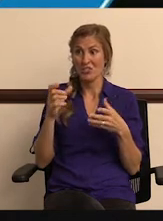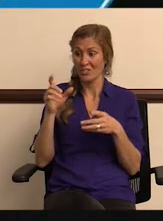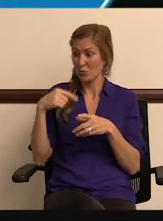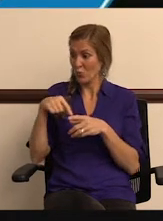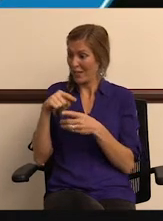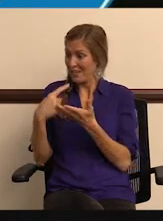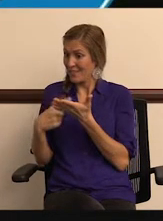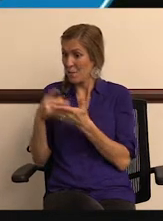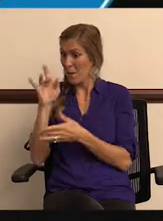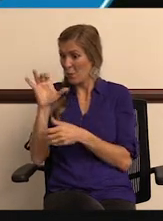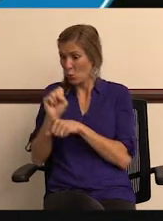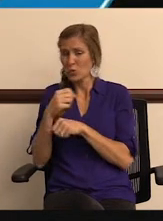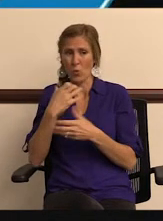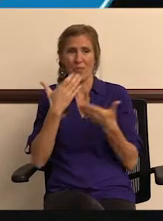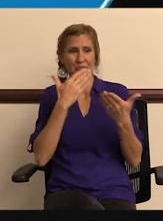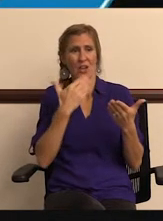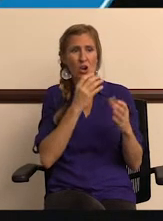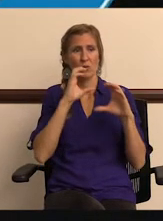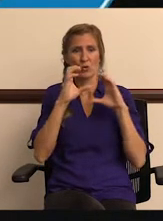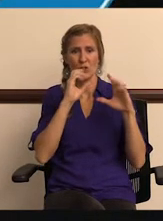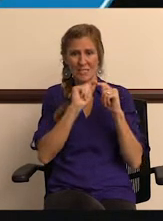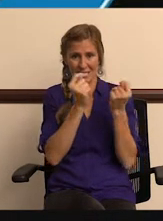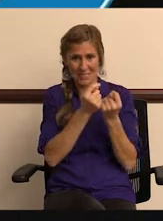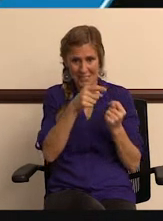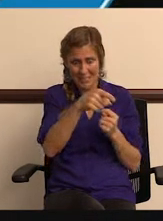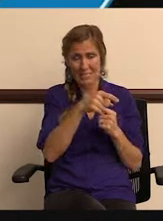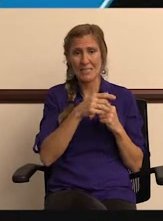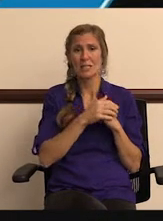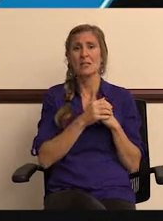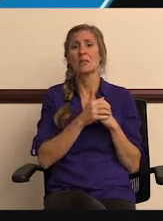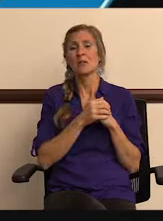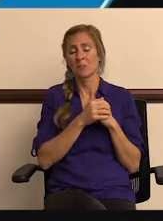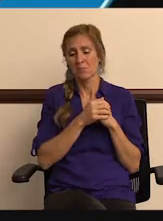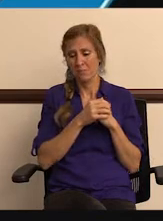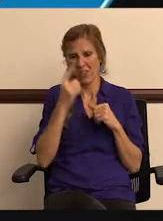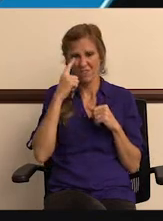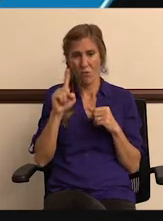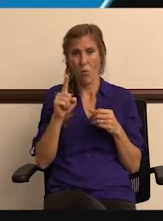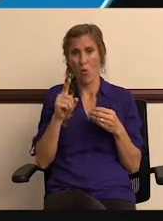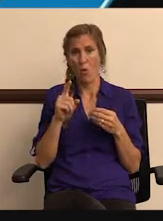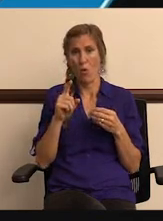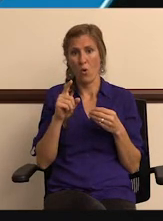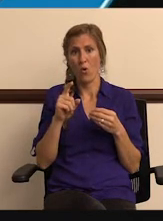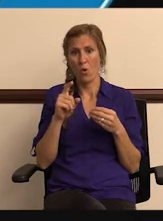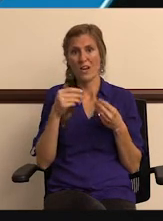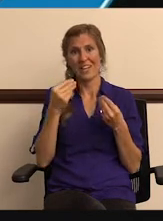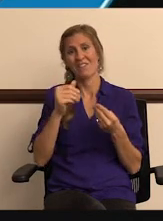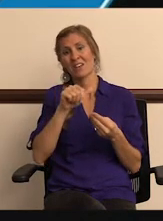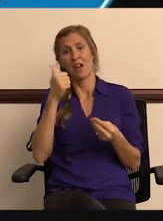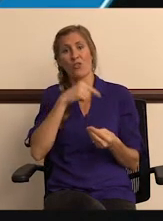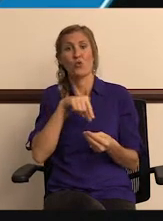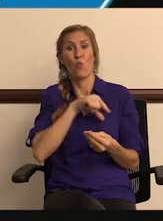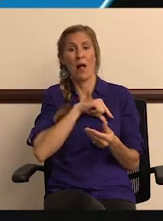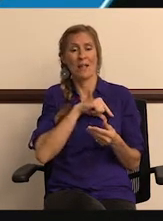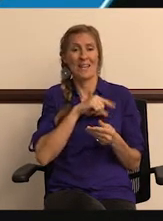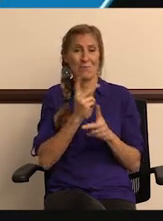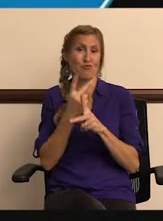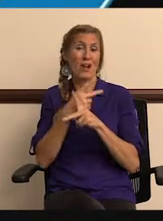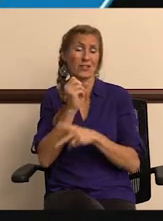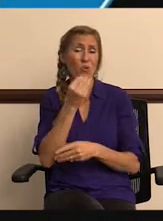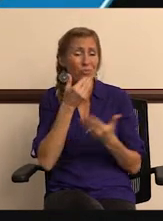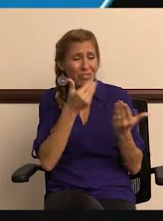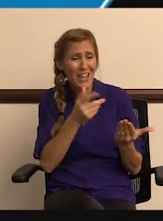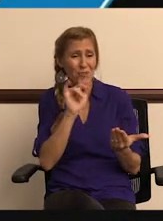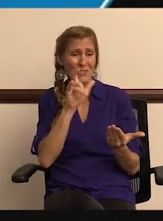much as this is going to highlight public works, I want to be thanking our communications team. Absolutely. For yet another quality